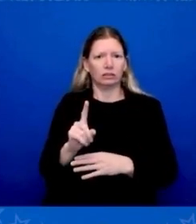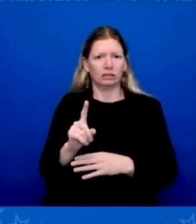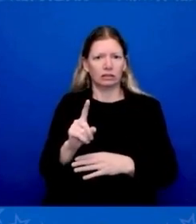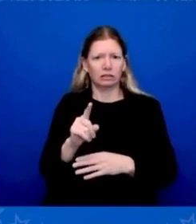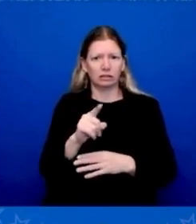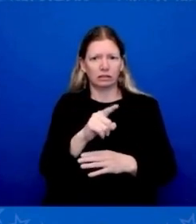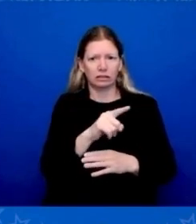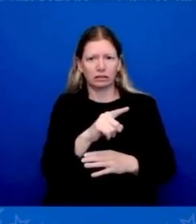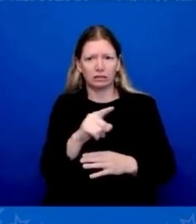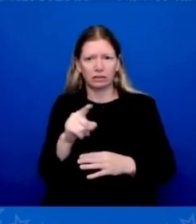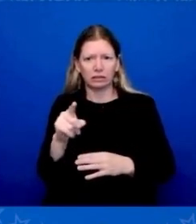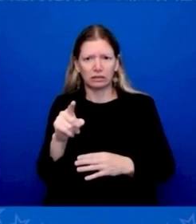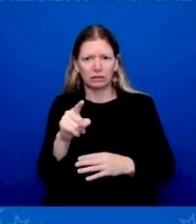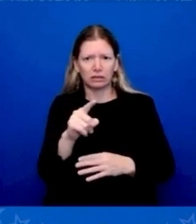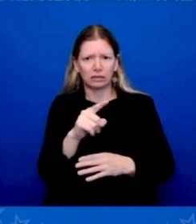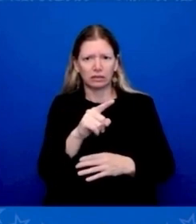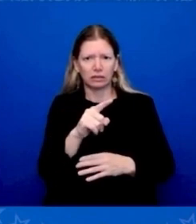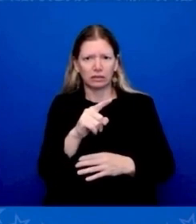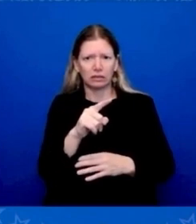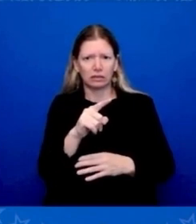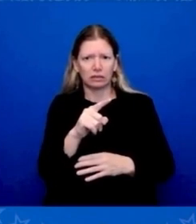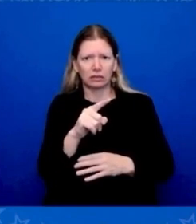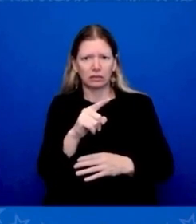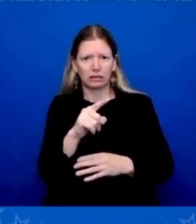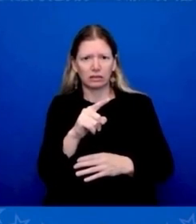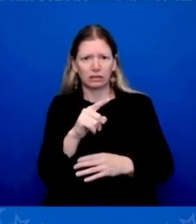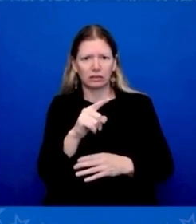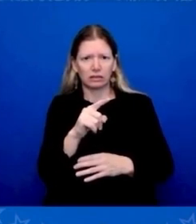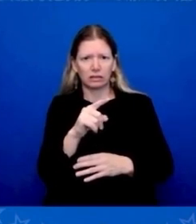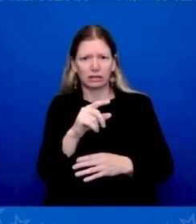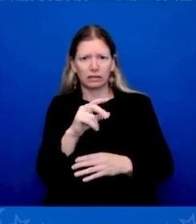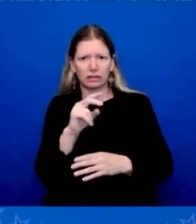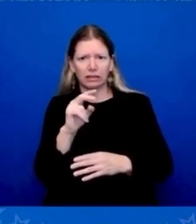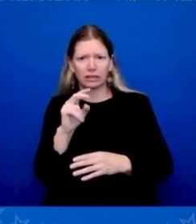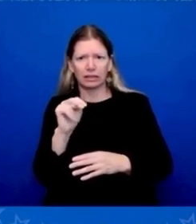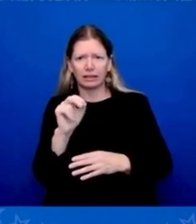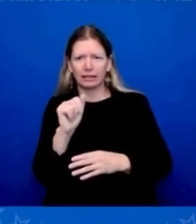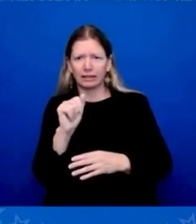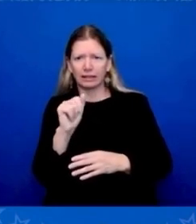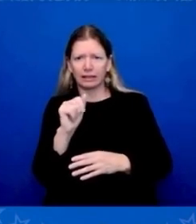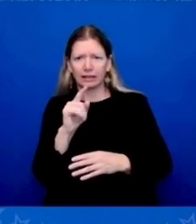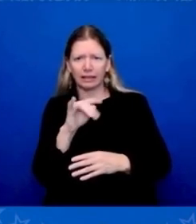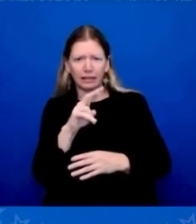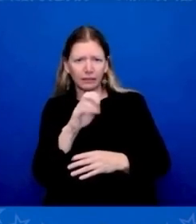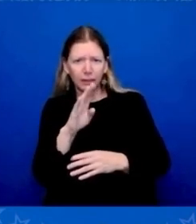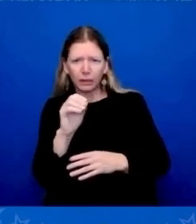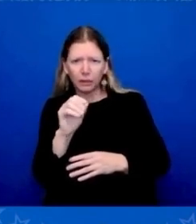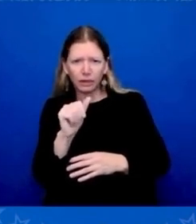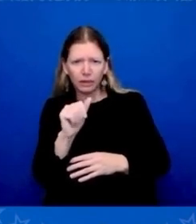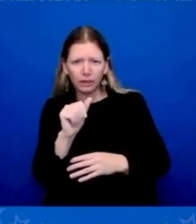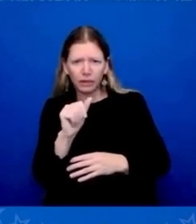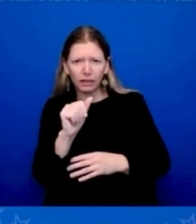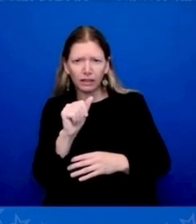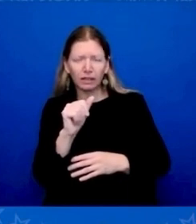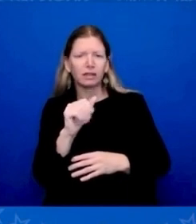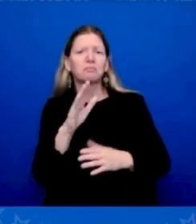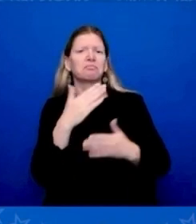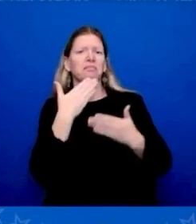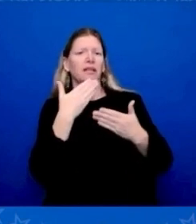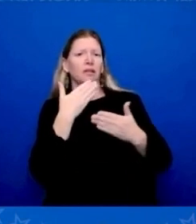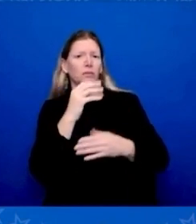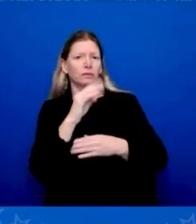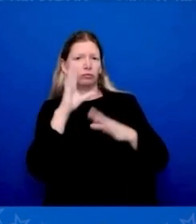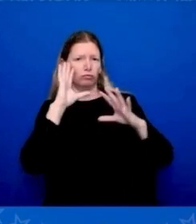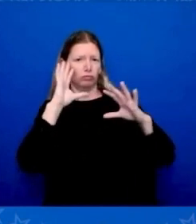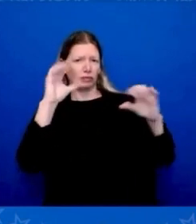I said you. you, Mr. President. I hope you didn't think that calling only on women would get you softballs tonight. Oh,